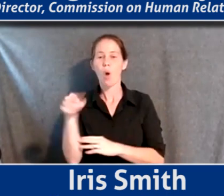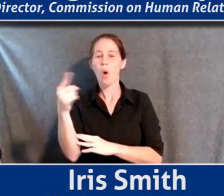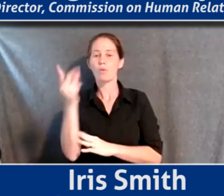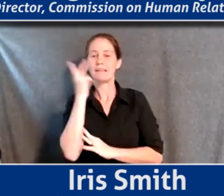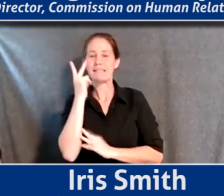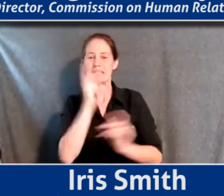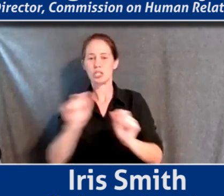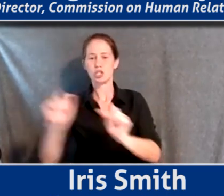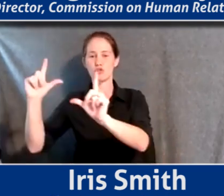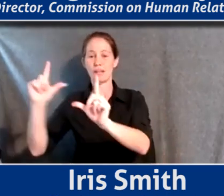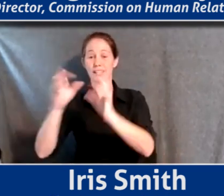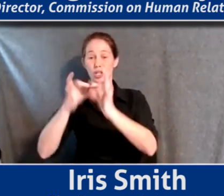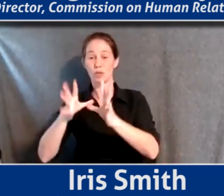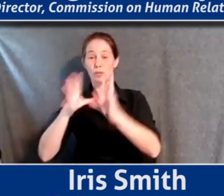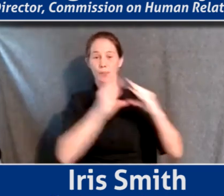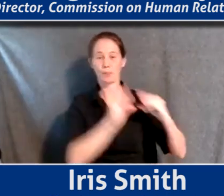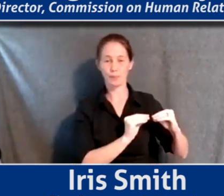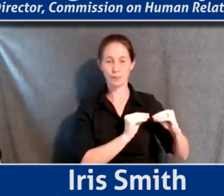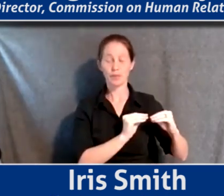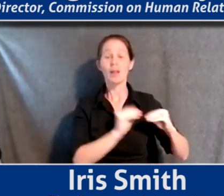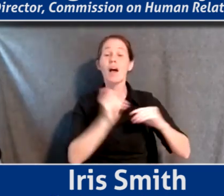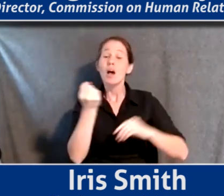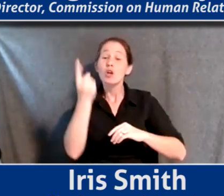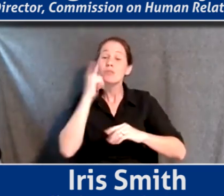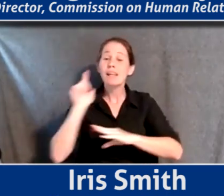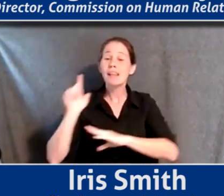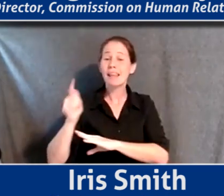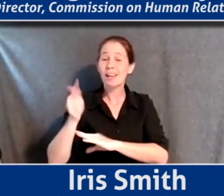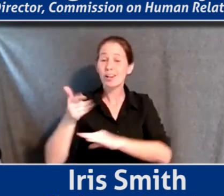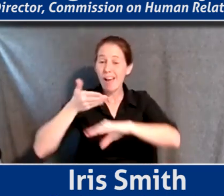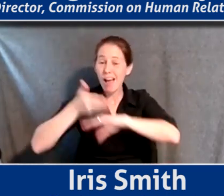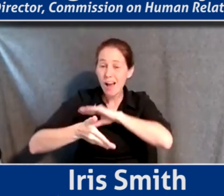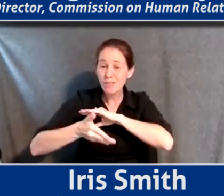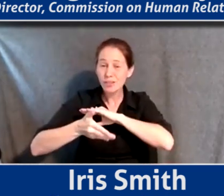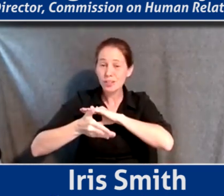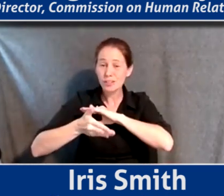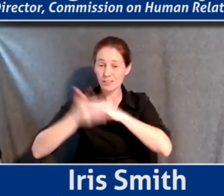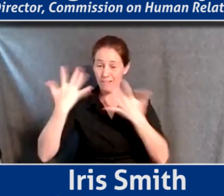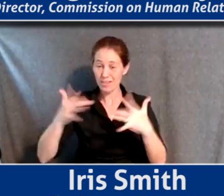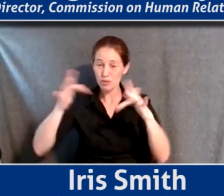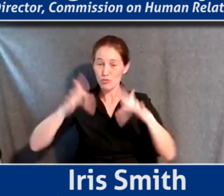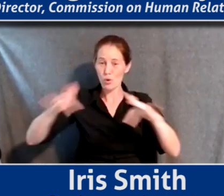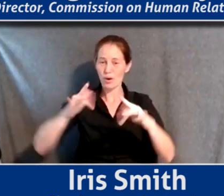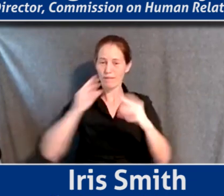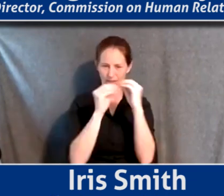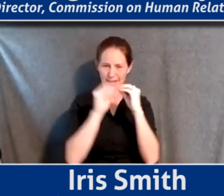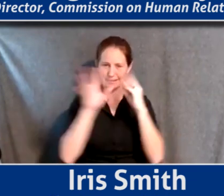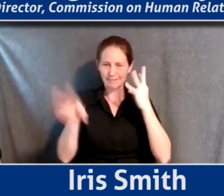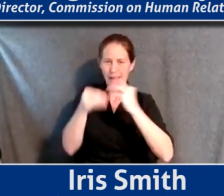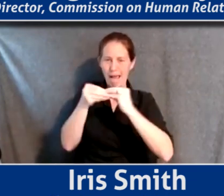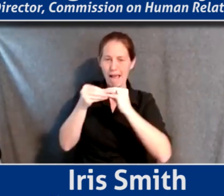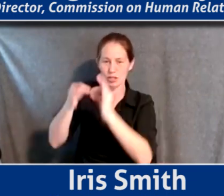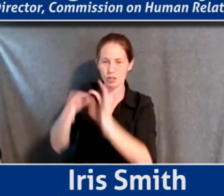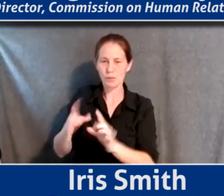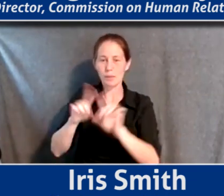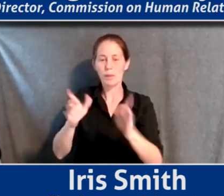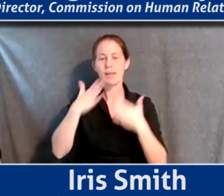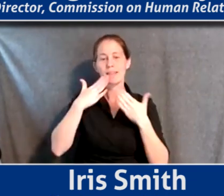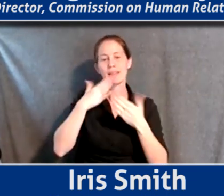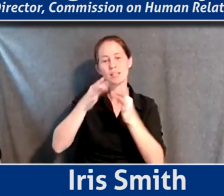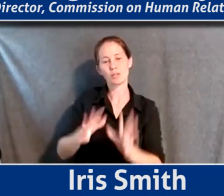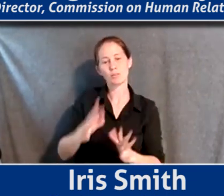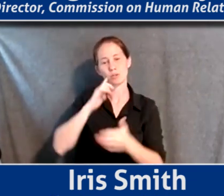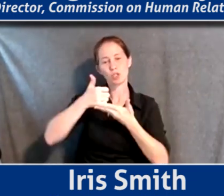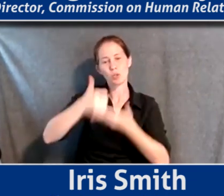screens. The interpreters will not be visible. It'll be fixed in editing after the fact. So you'll continue to see it. just want to thank them for their help in making these calls